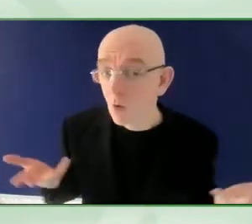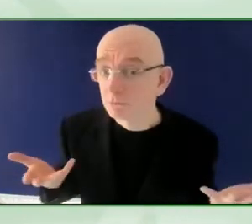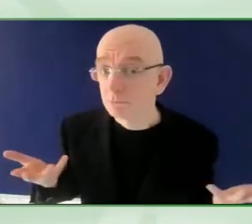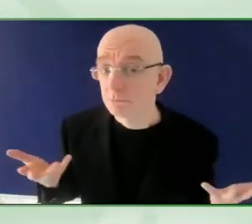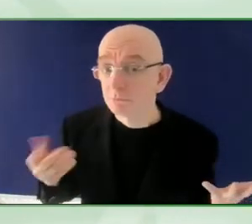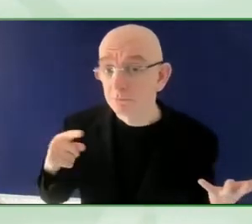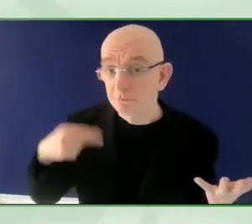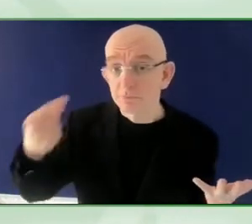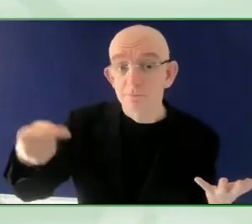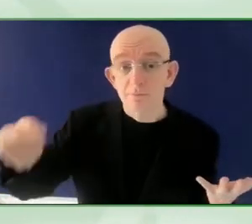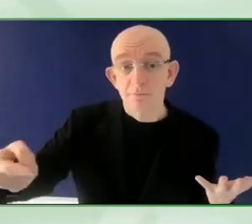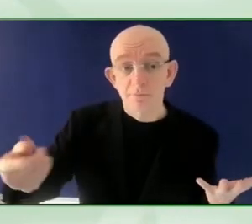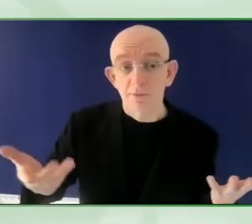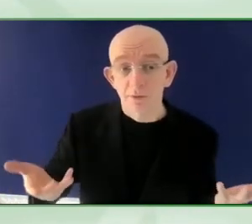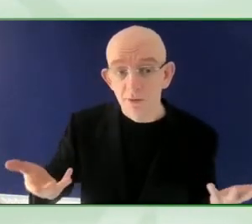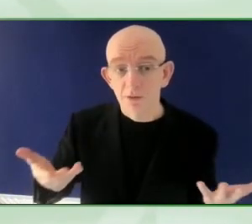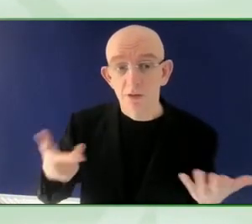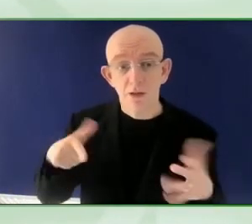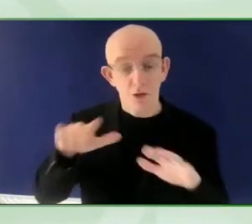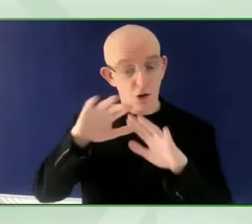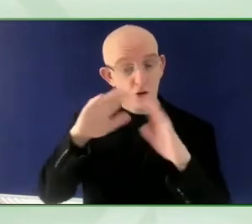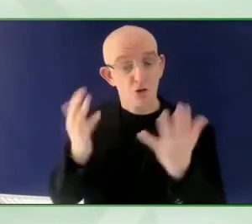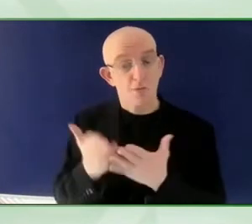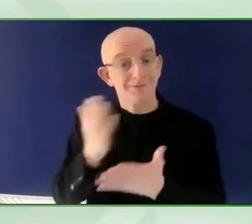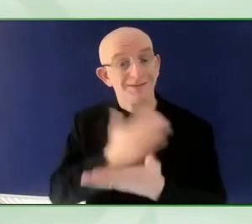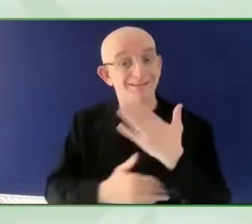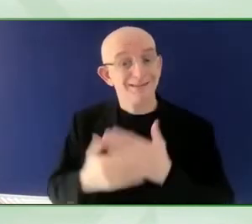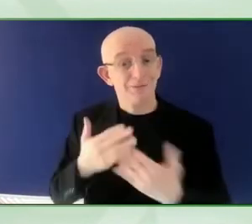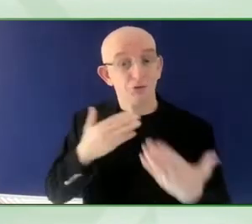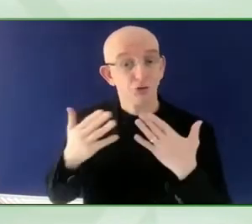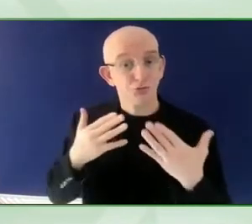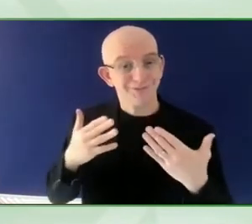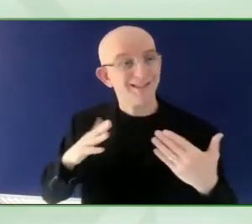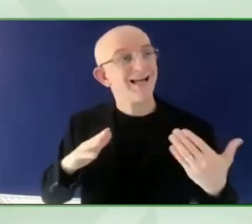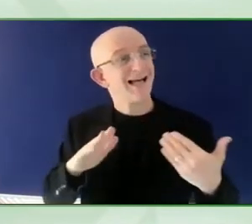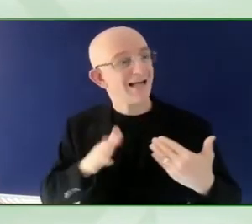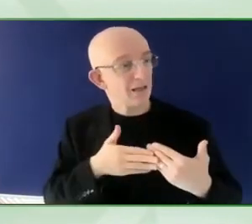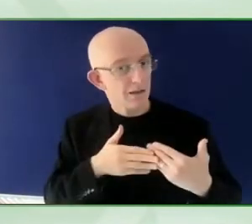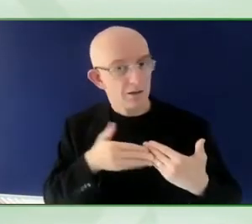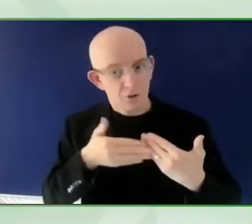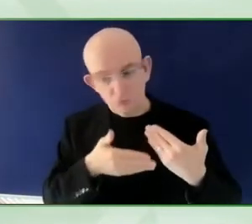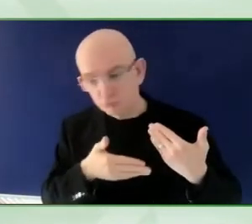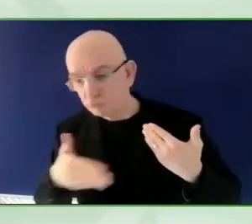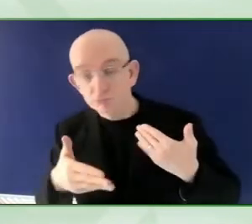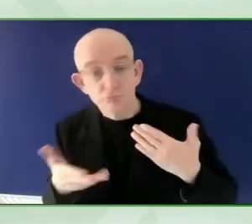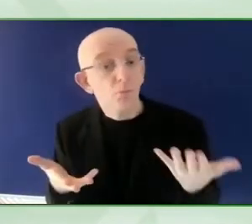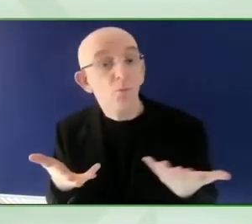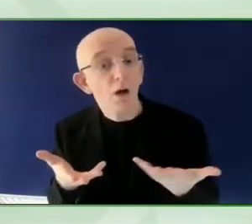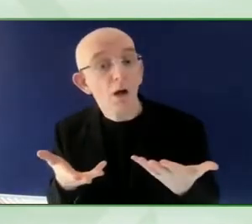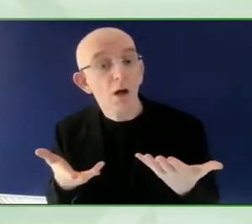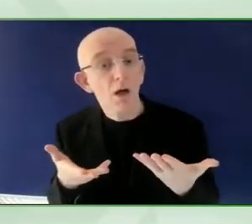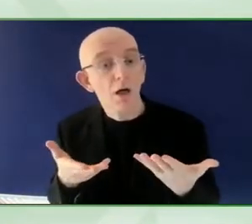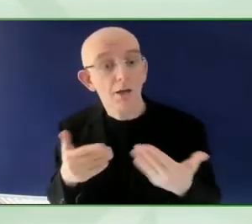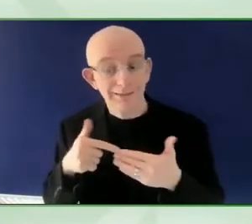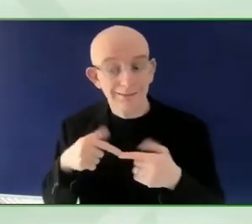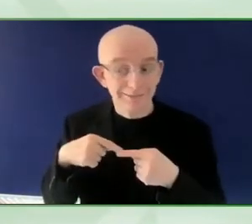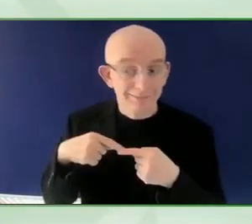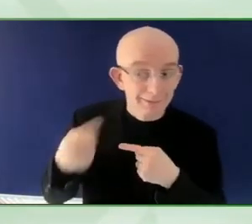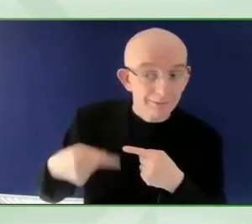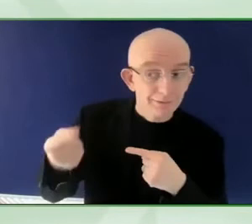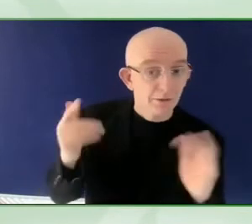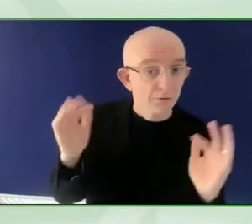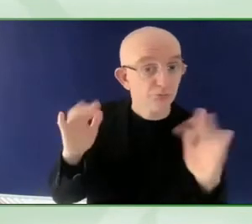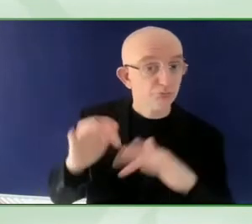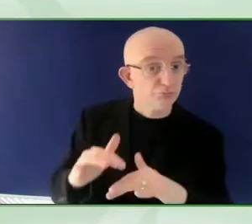Thank you. So speaking about this idea of making the GDS a permanent, evolving